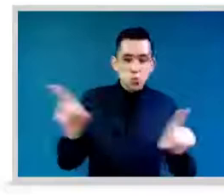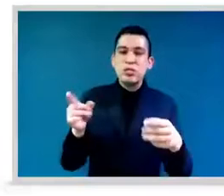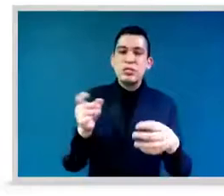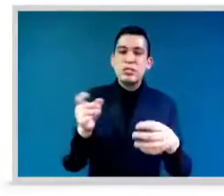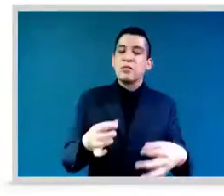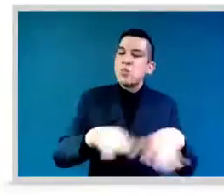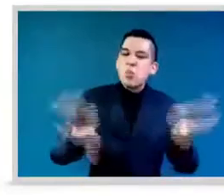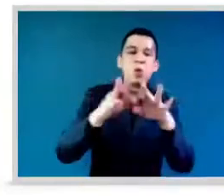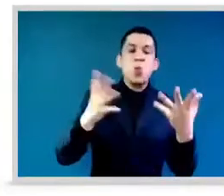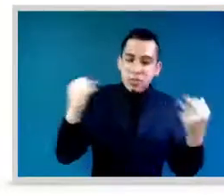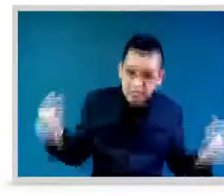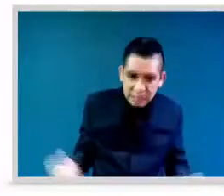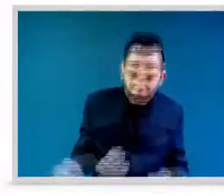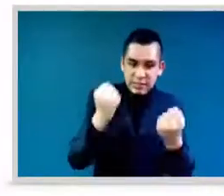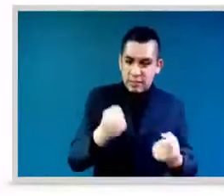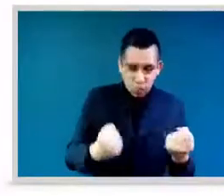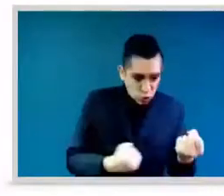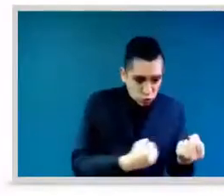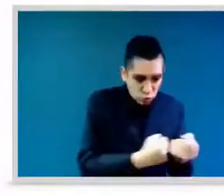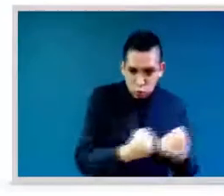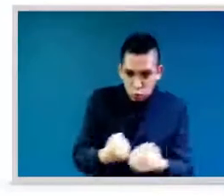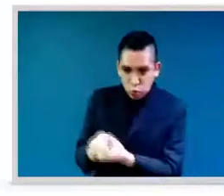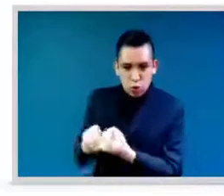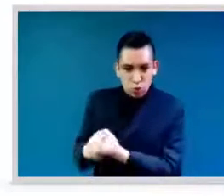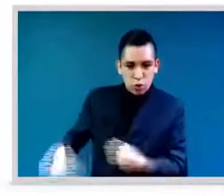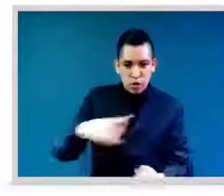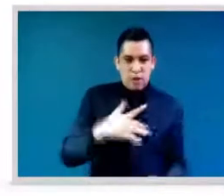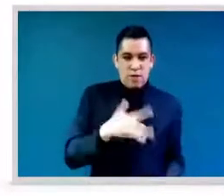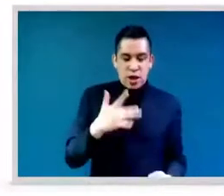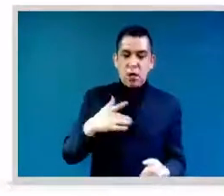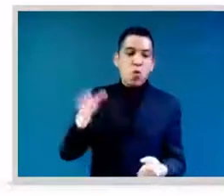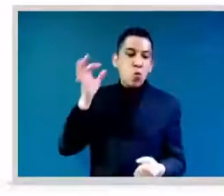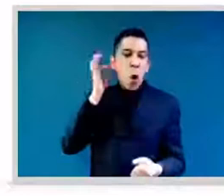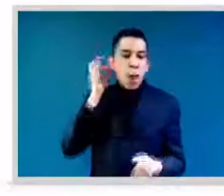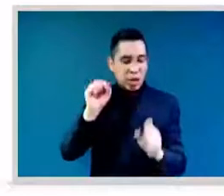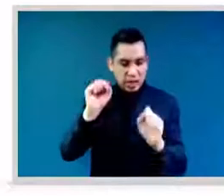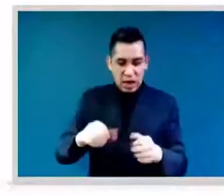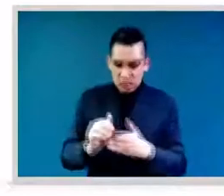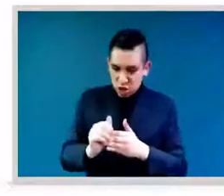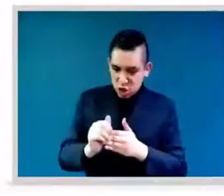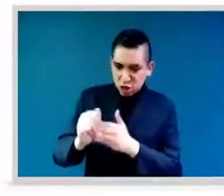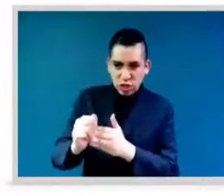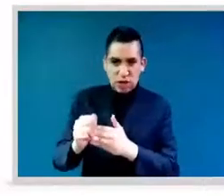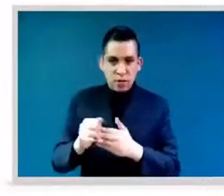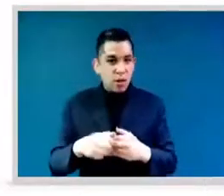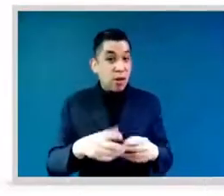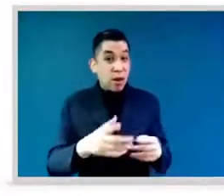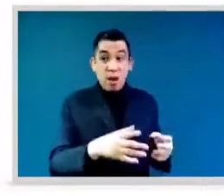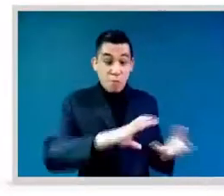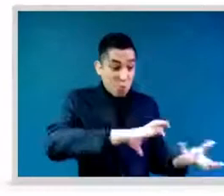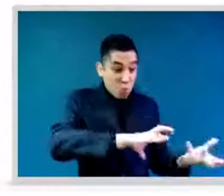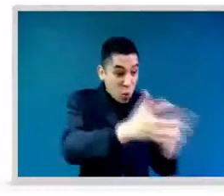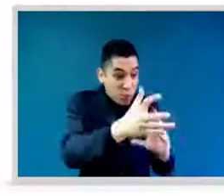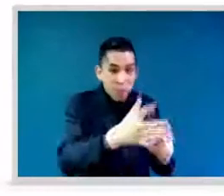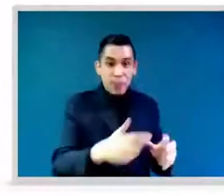protagonists, leaders, the voices of the problems, the solutions and of our hope. A